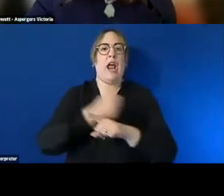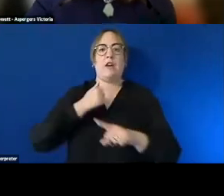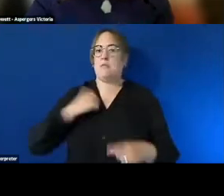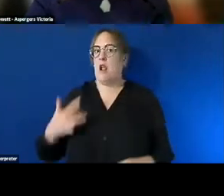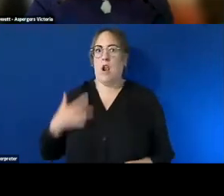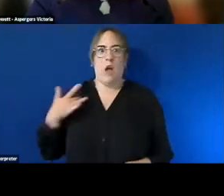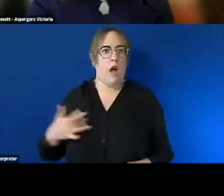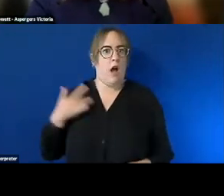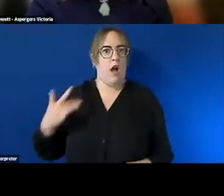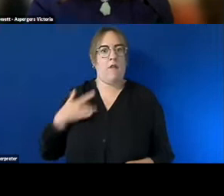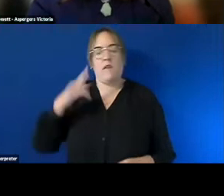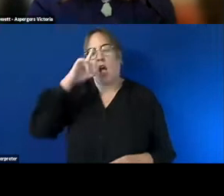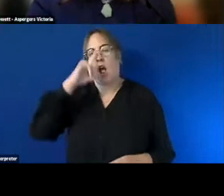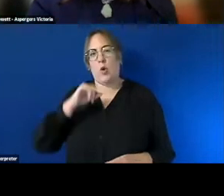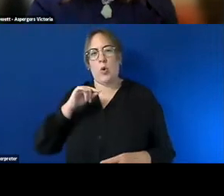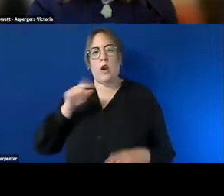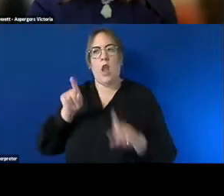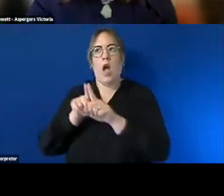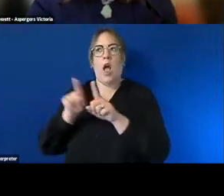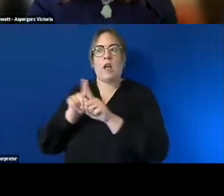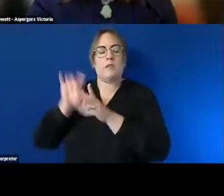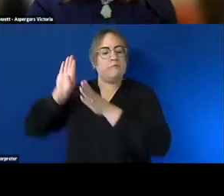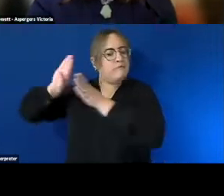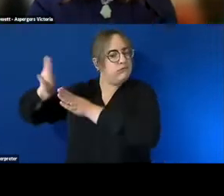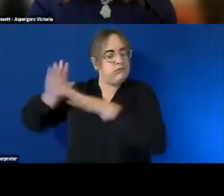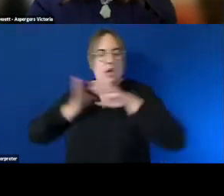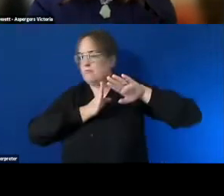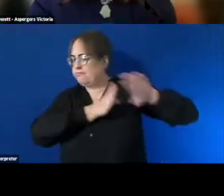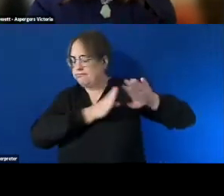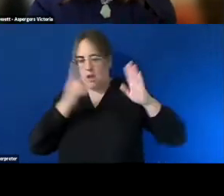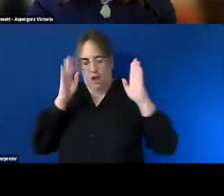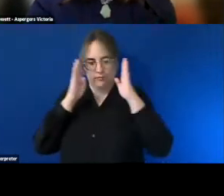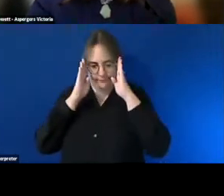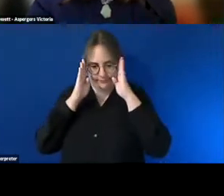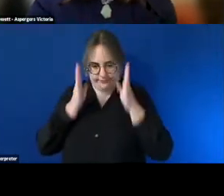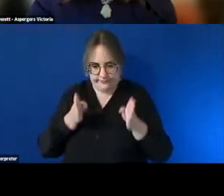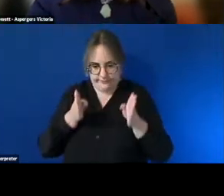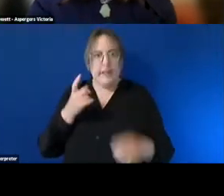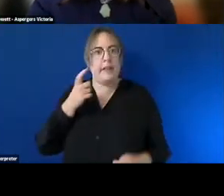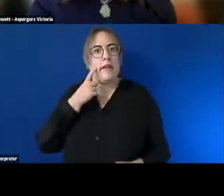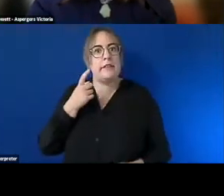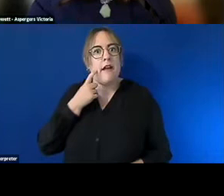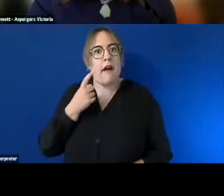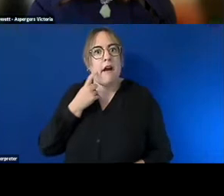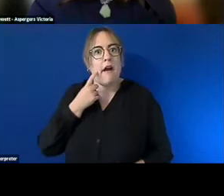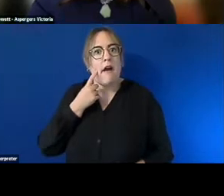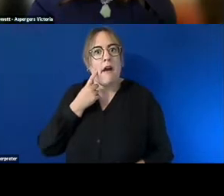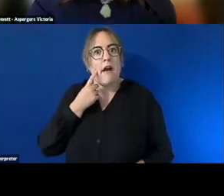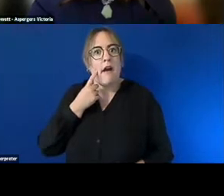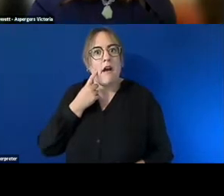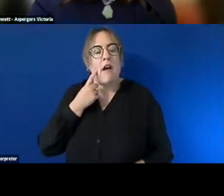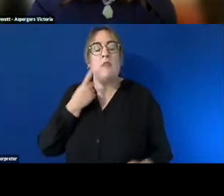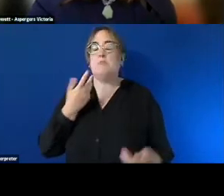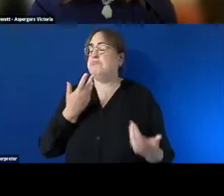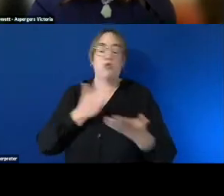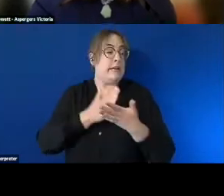just blocking out all that um you know outside noise um was it's just been